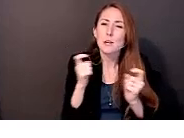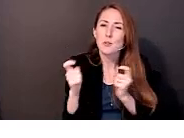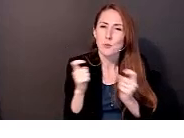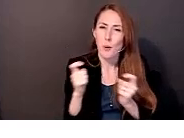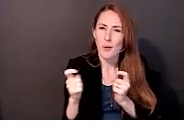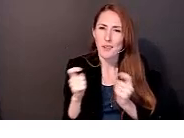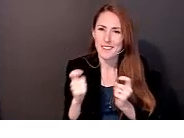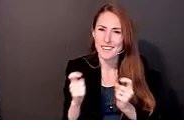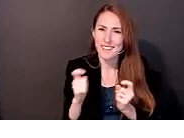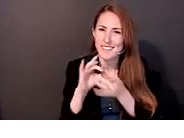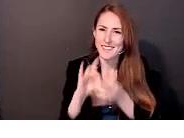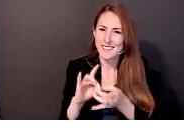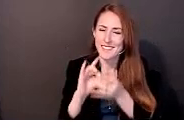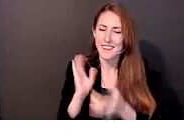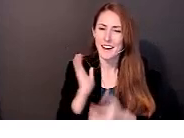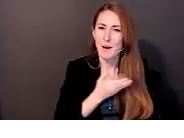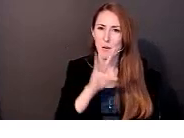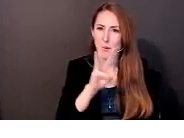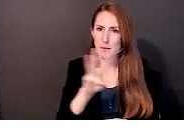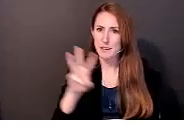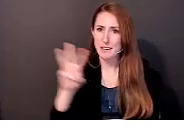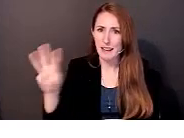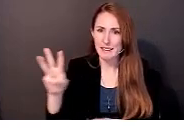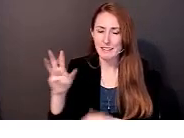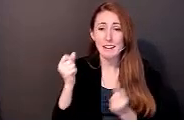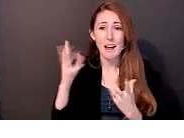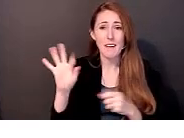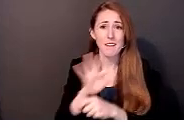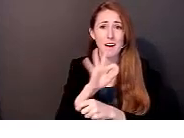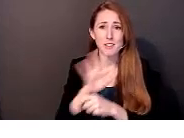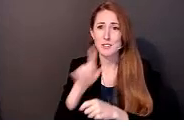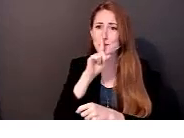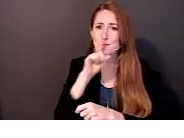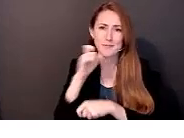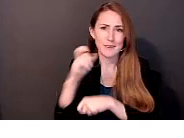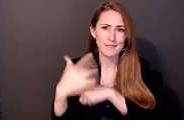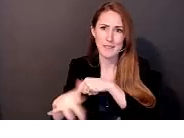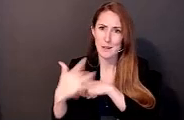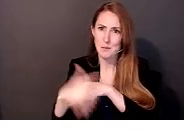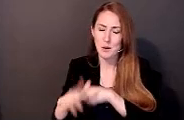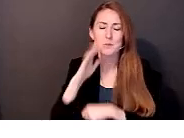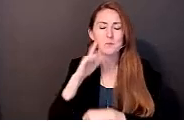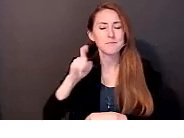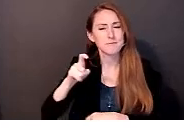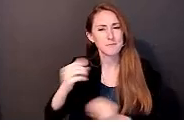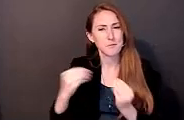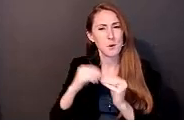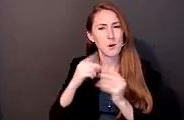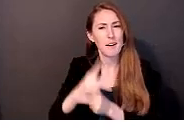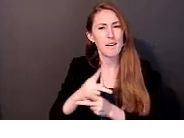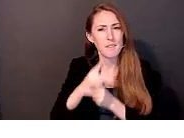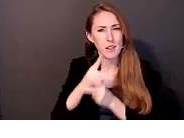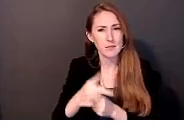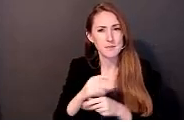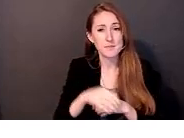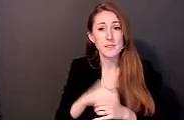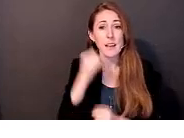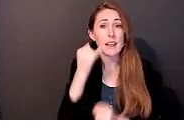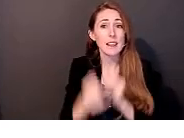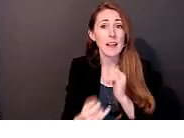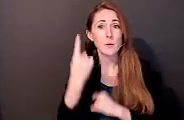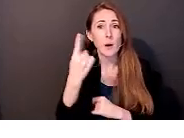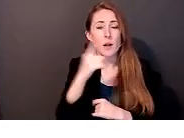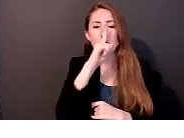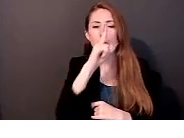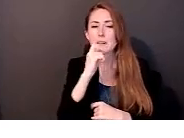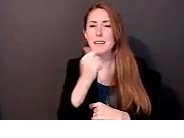and a lot of the functionality wasn't there. we're going to be more careful about that. And lastly, not listed on here,